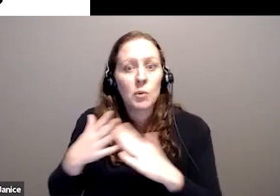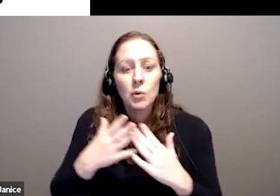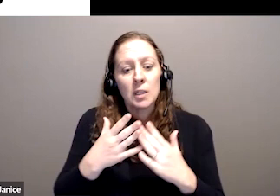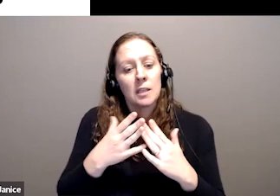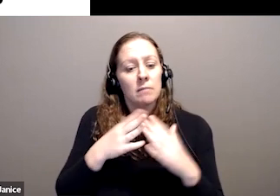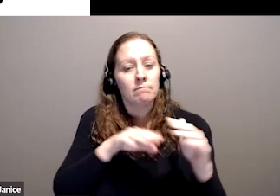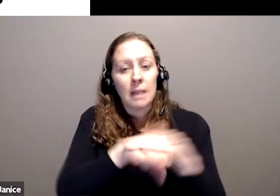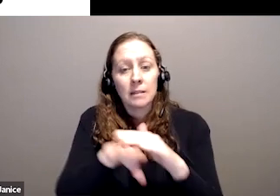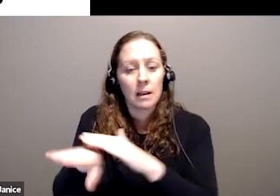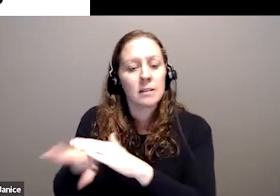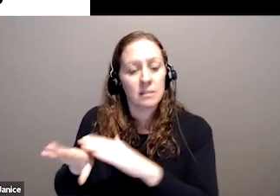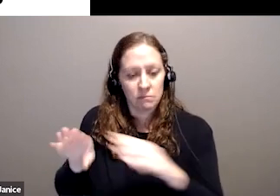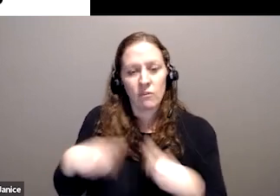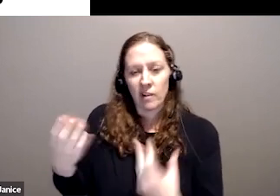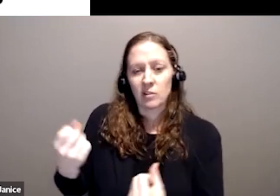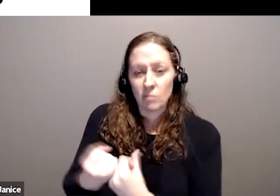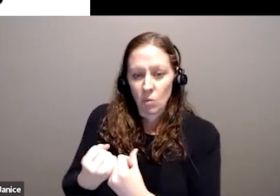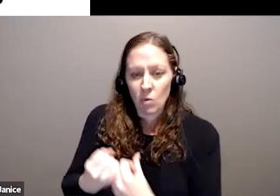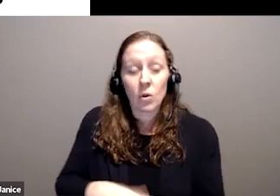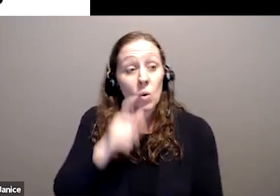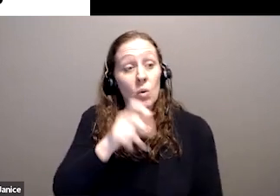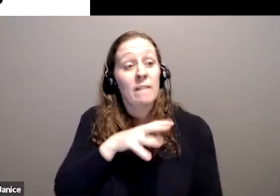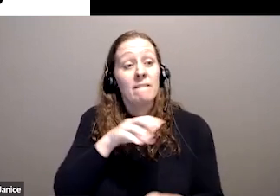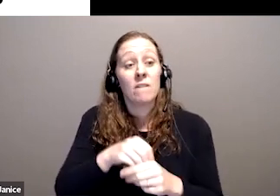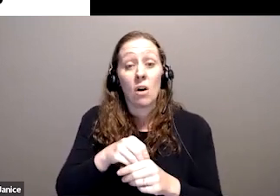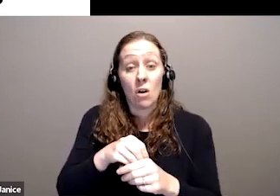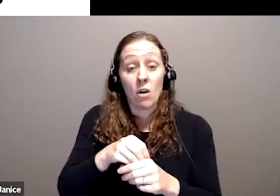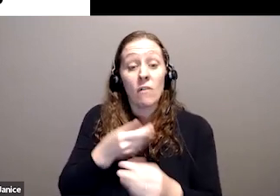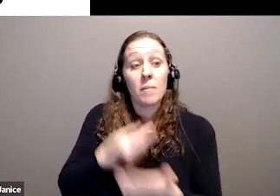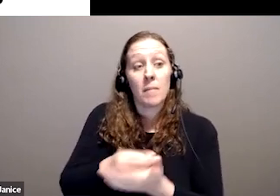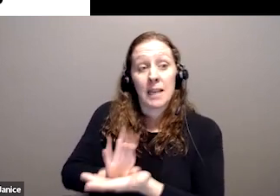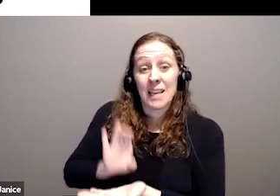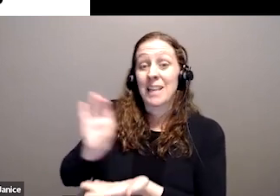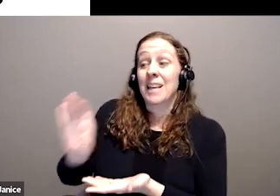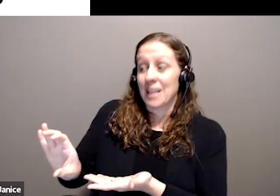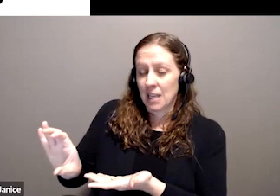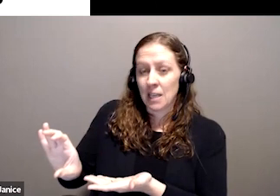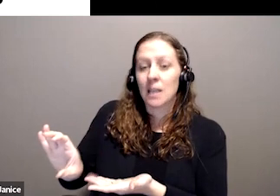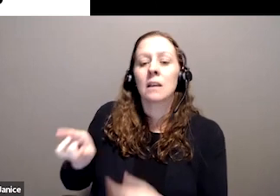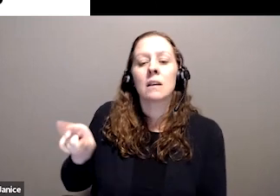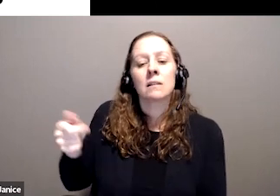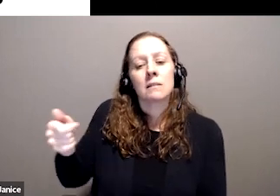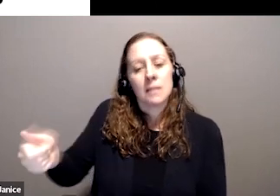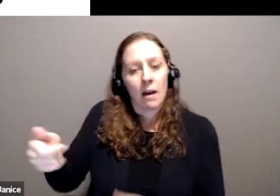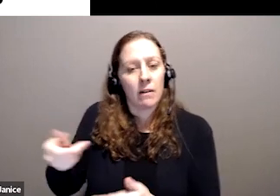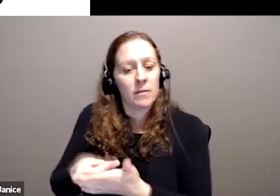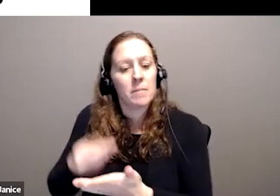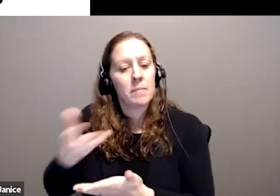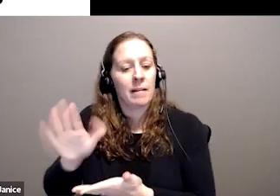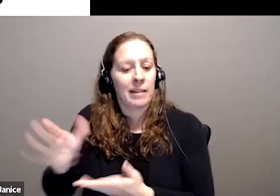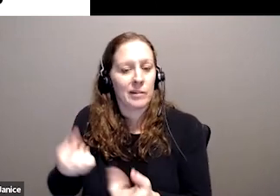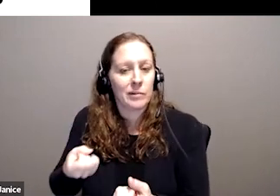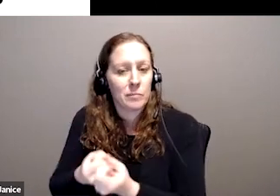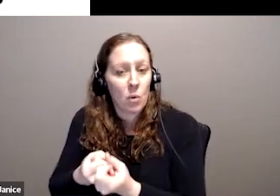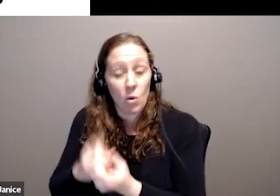And participants receive the funds so that they can purchase their support, so they